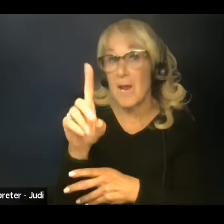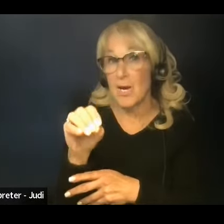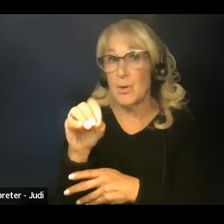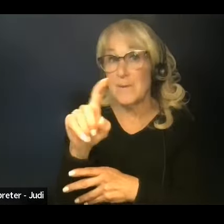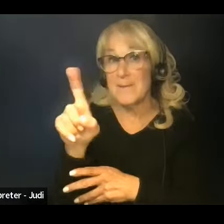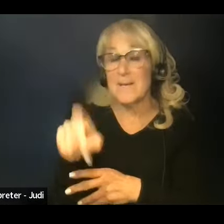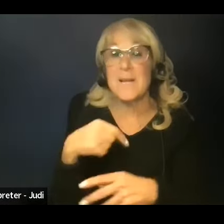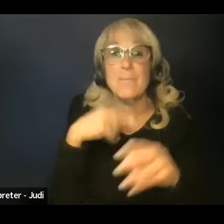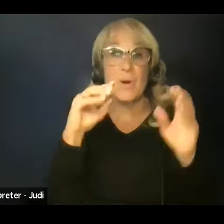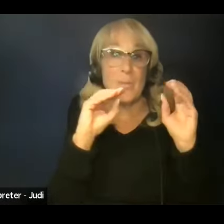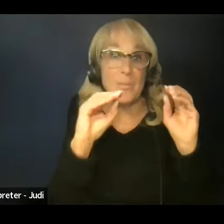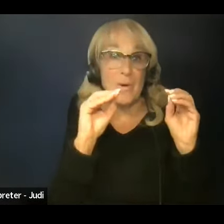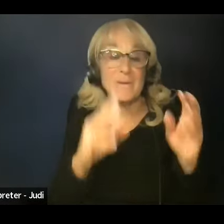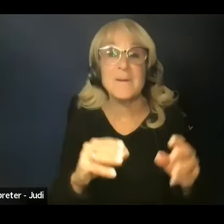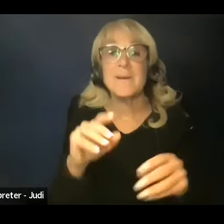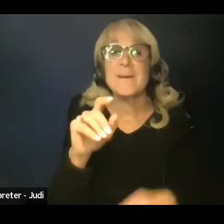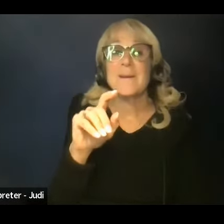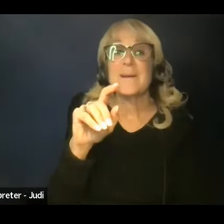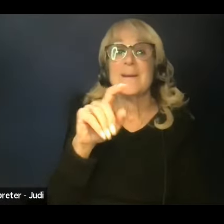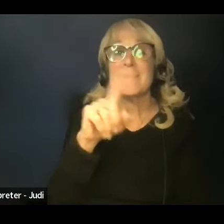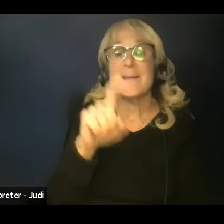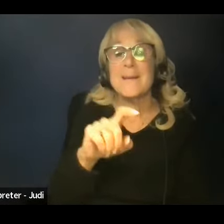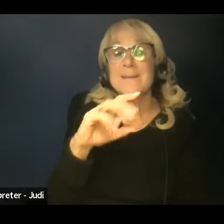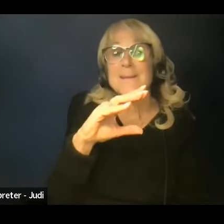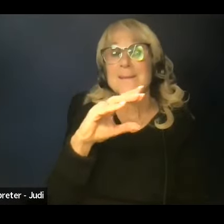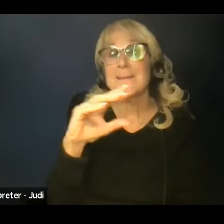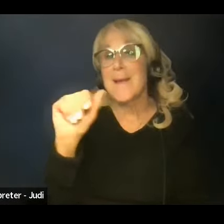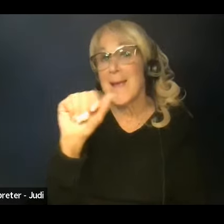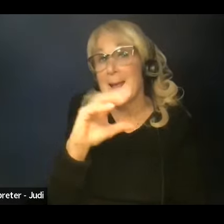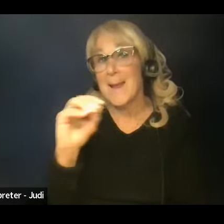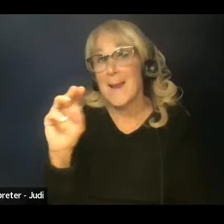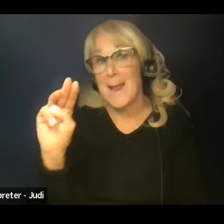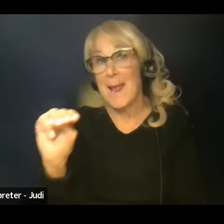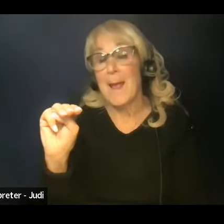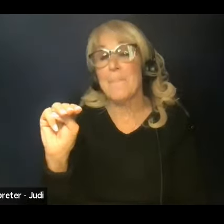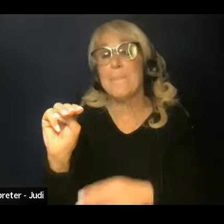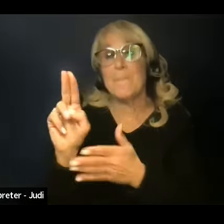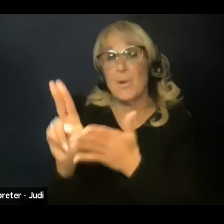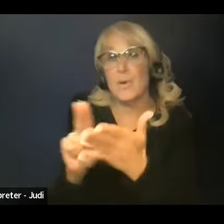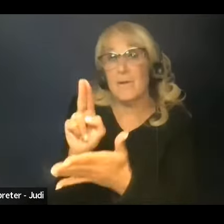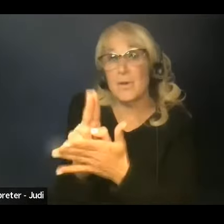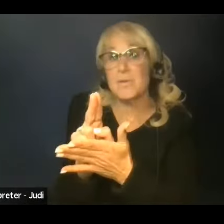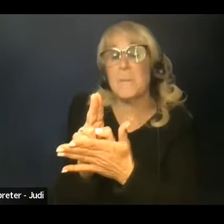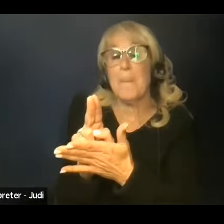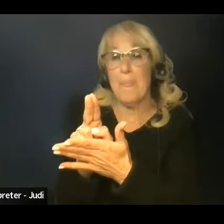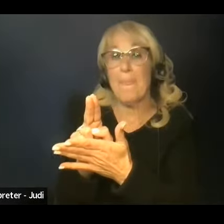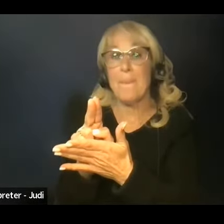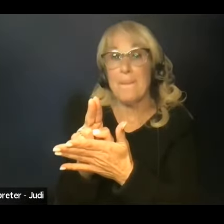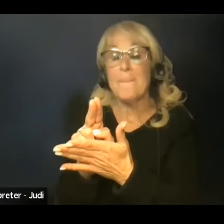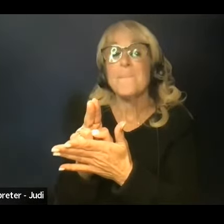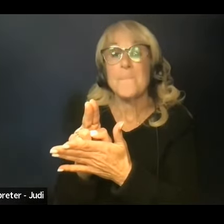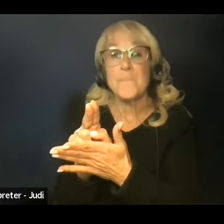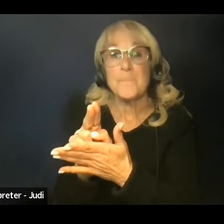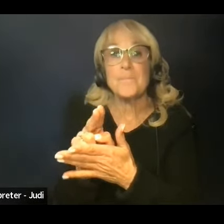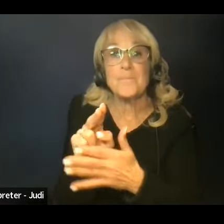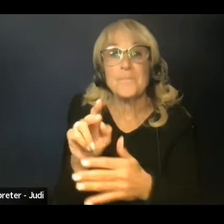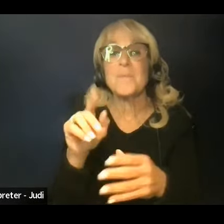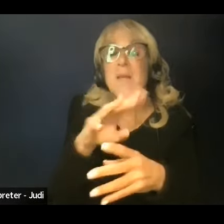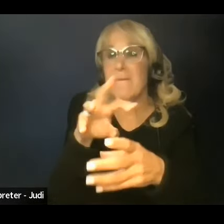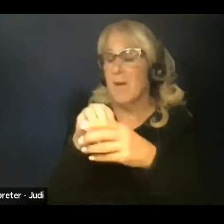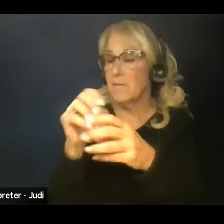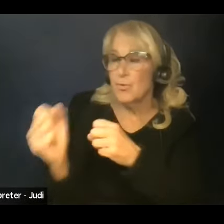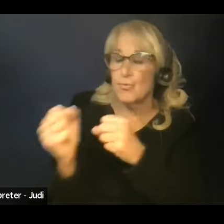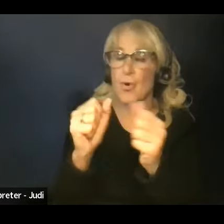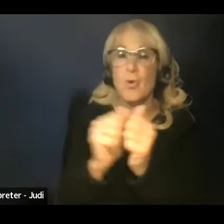professor in Texas A&M International University, which is part of the Texas A&M system, which is really involved in Ascent for Better Help.